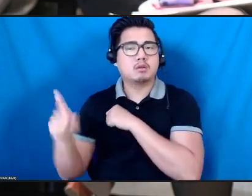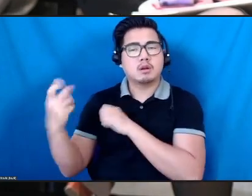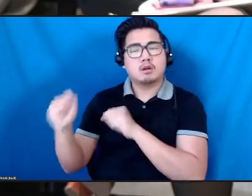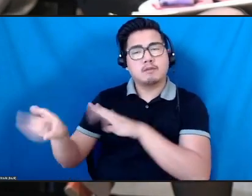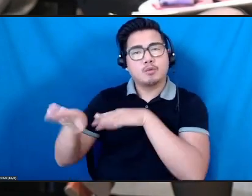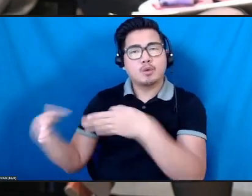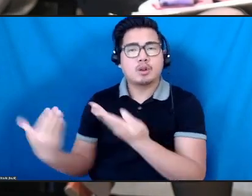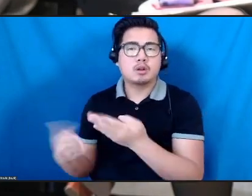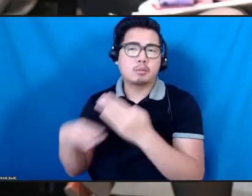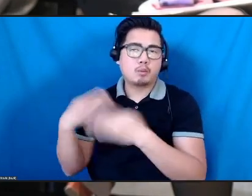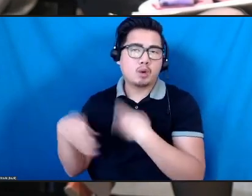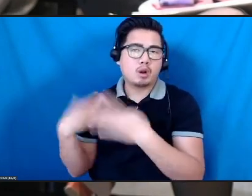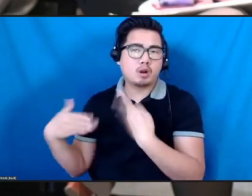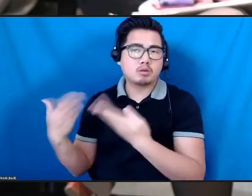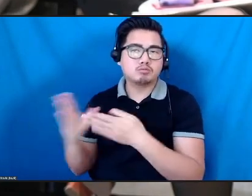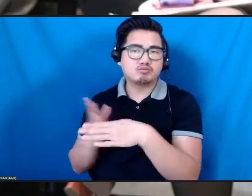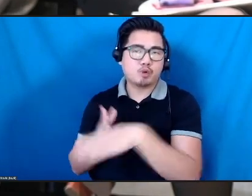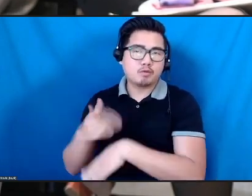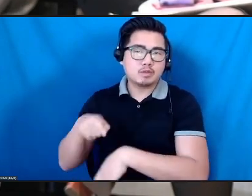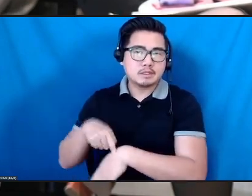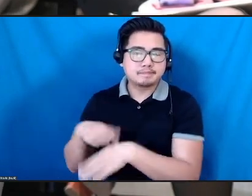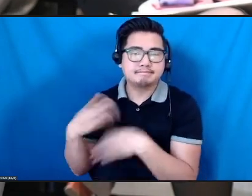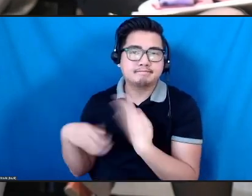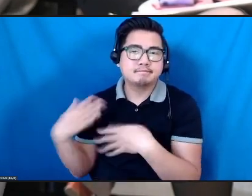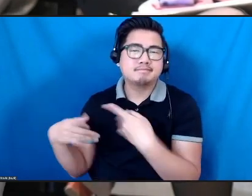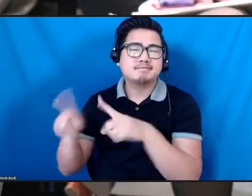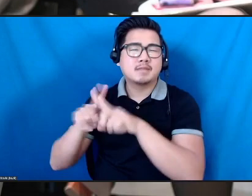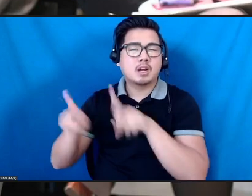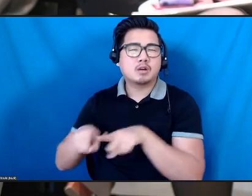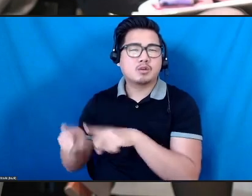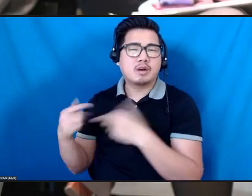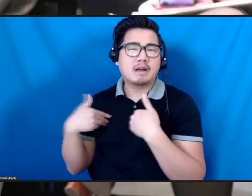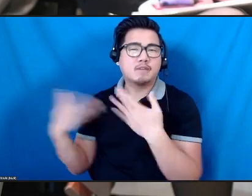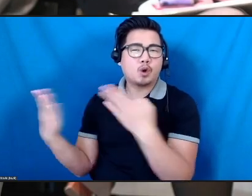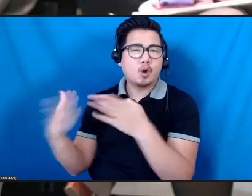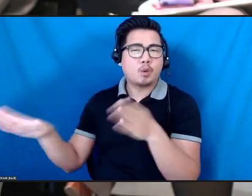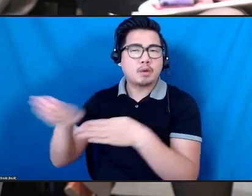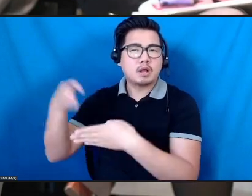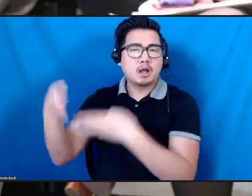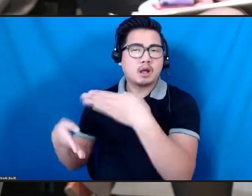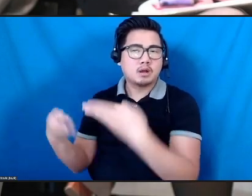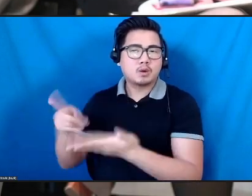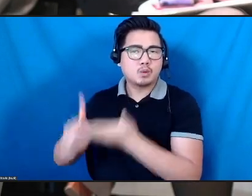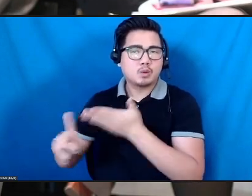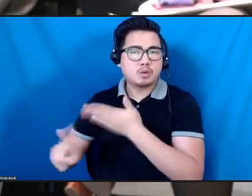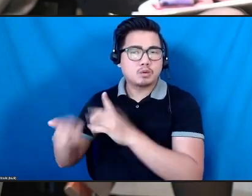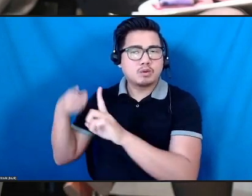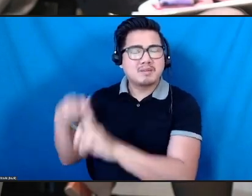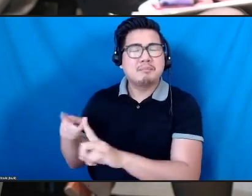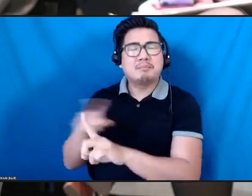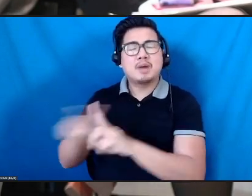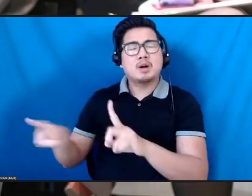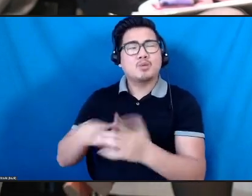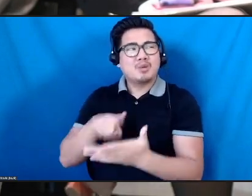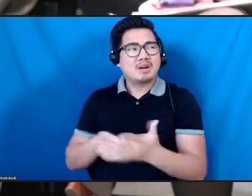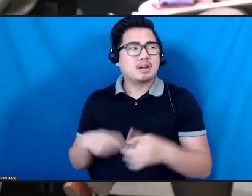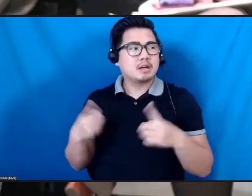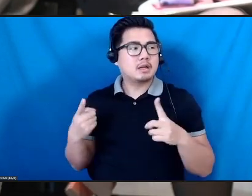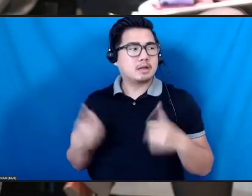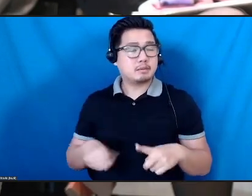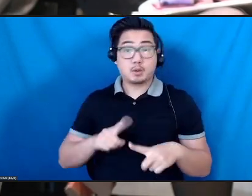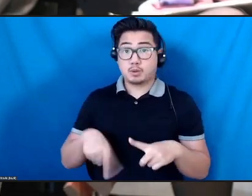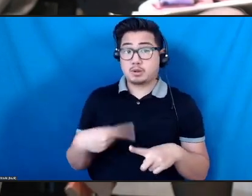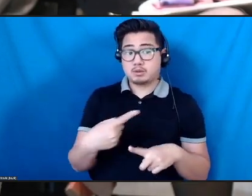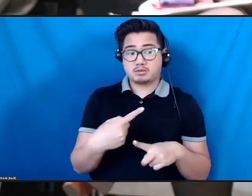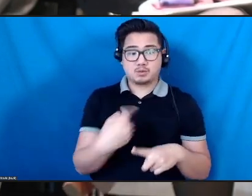-ended research goal. But what does it look like when we start to really think outside the arts box and build